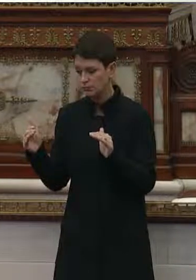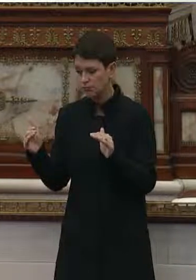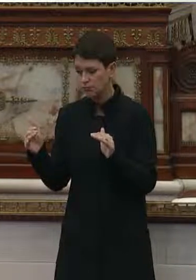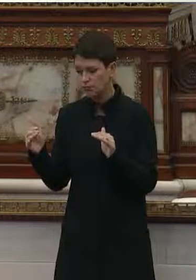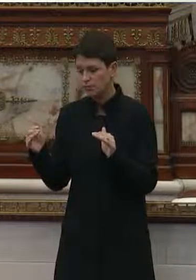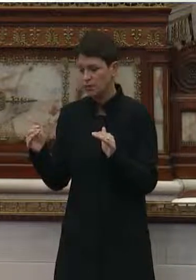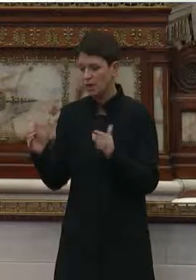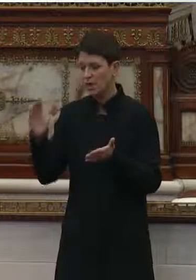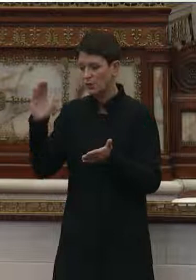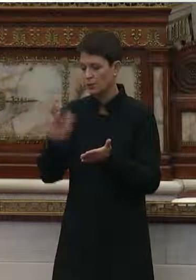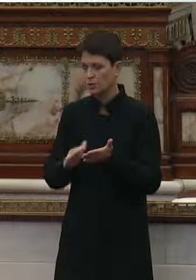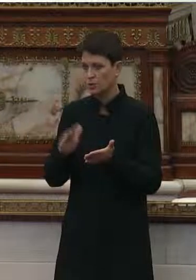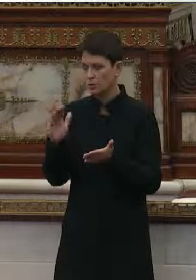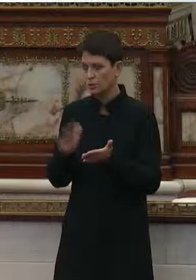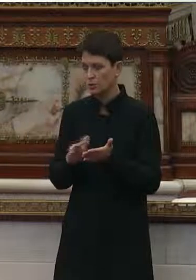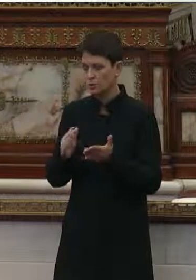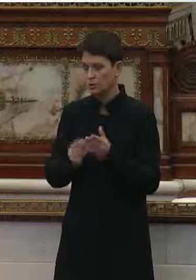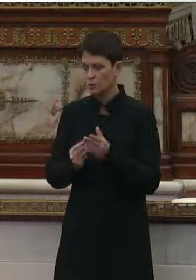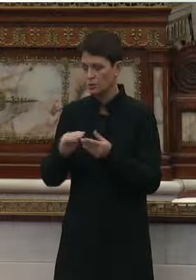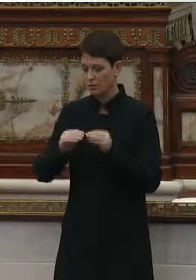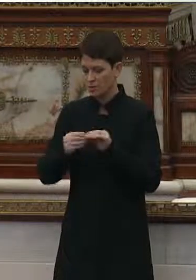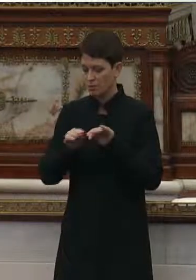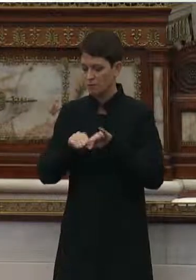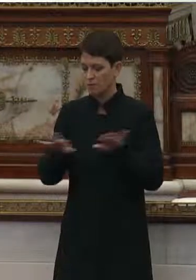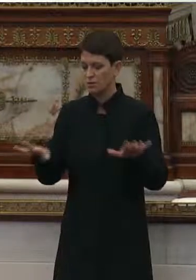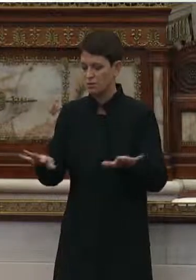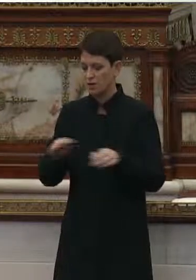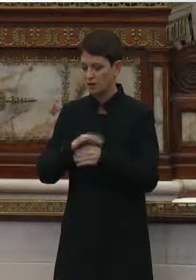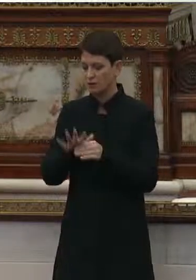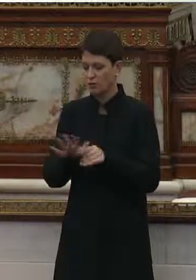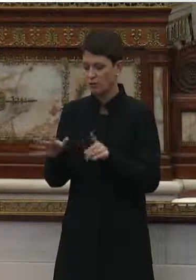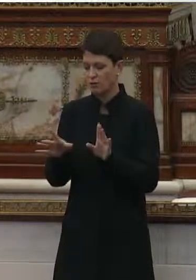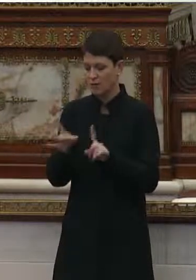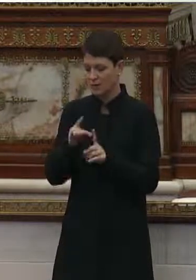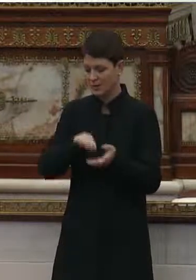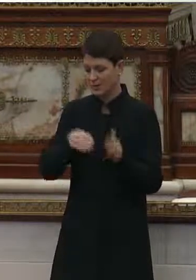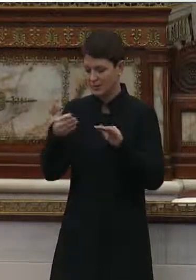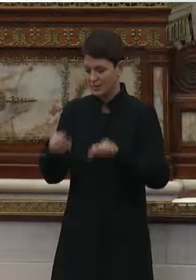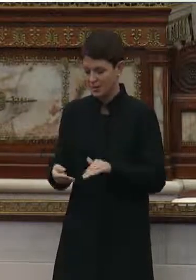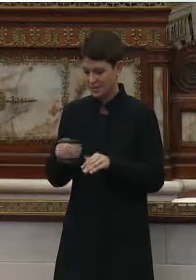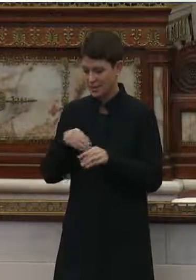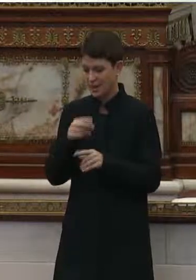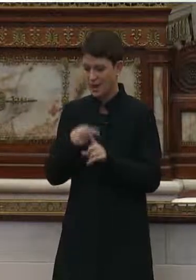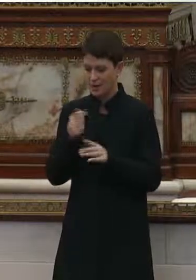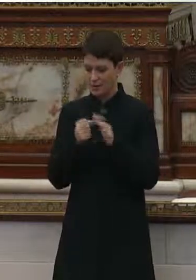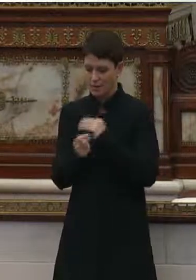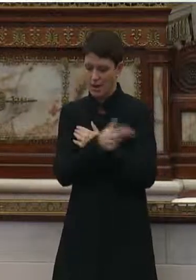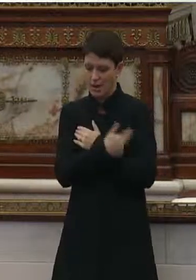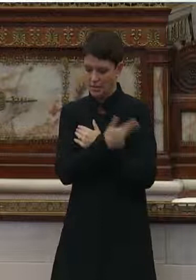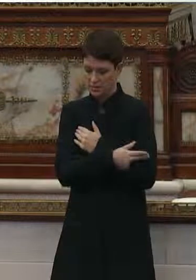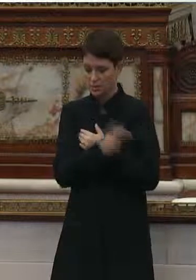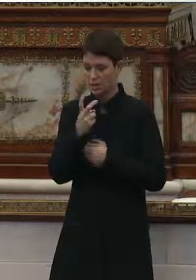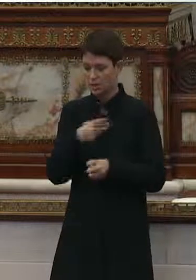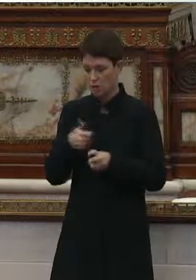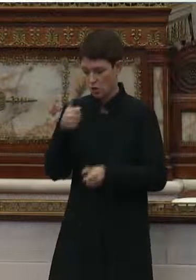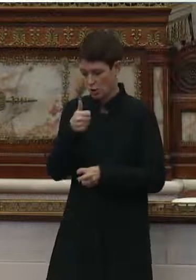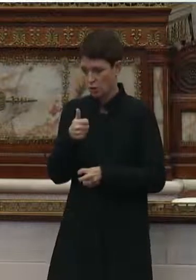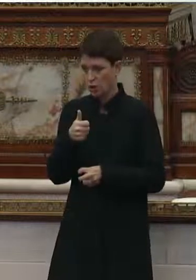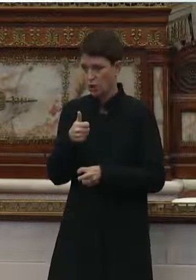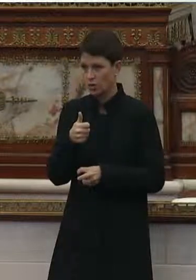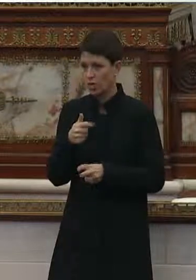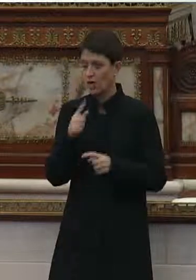help to reduce the daily growth rates of COVID-19 deaths and hospitalizations. As difficult as